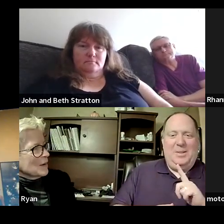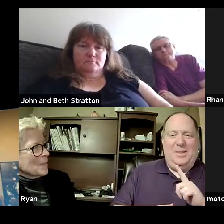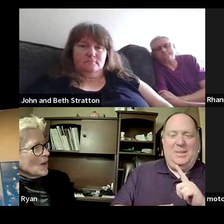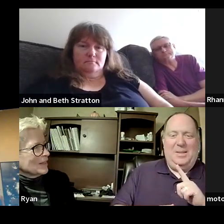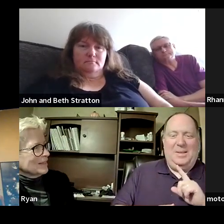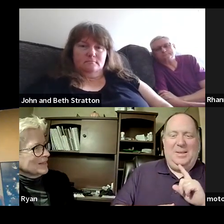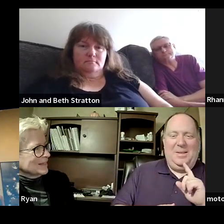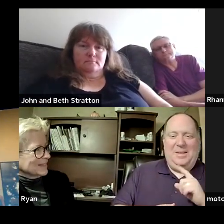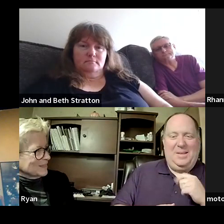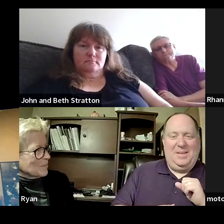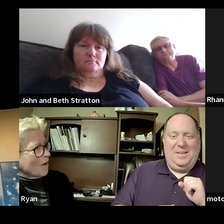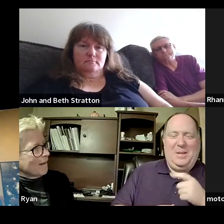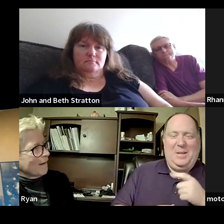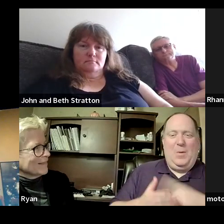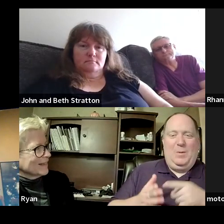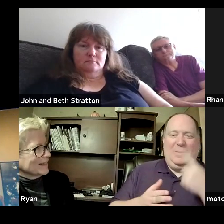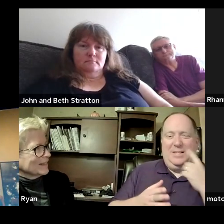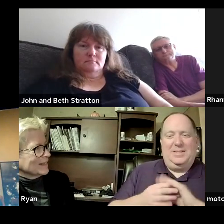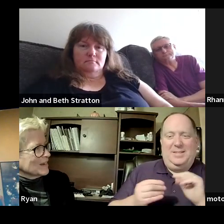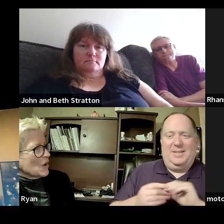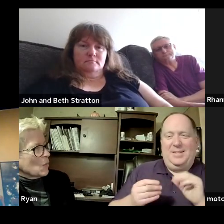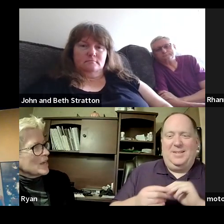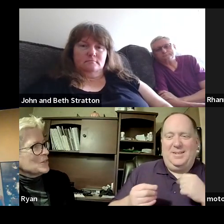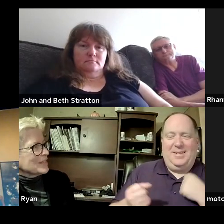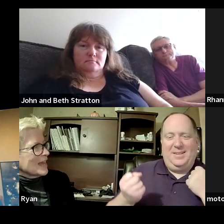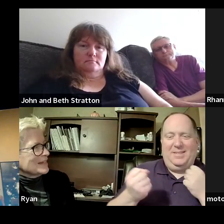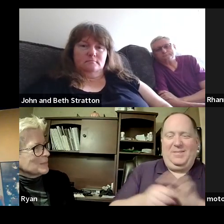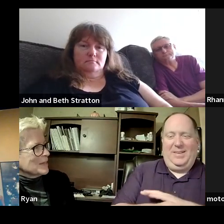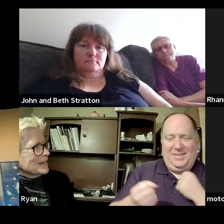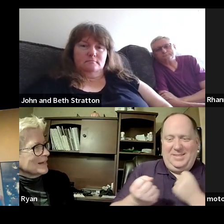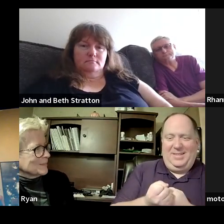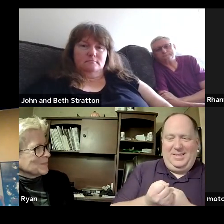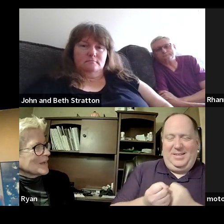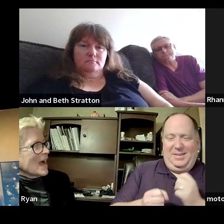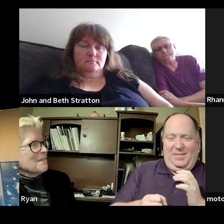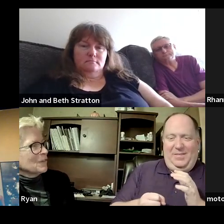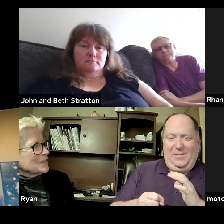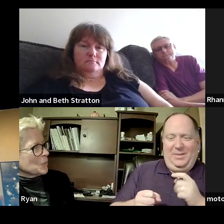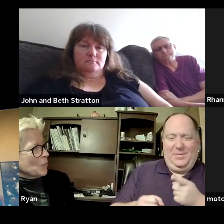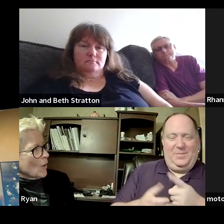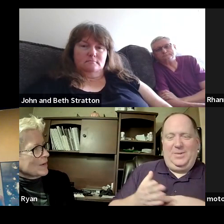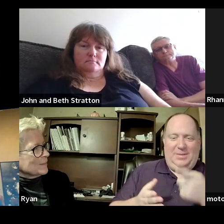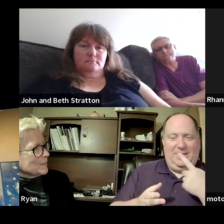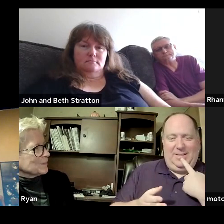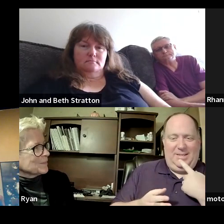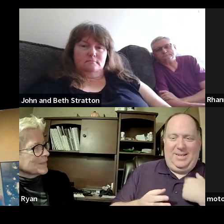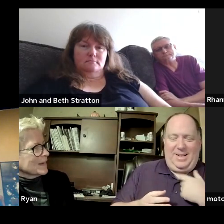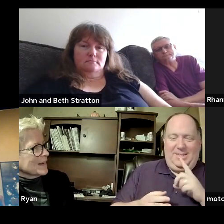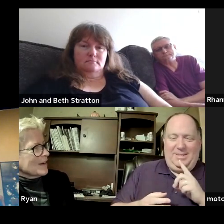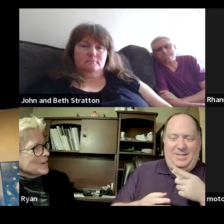marlin marl marl what you said to me i fully support